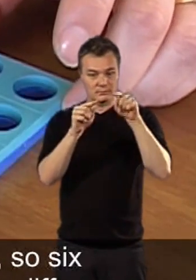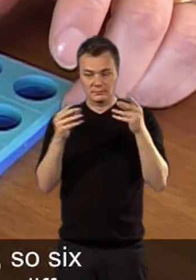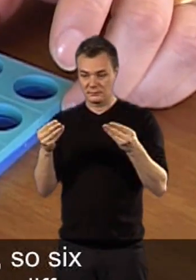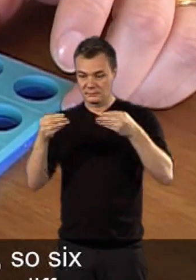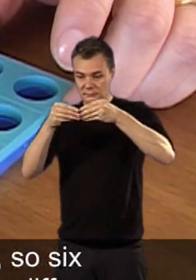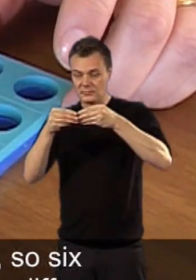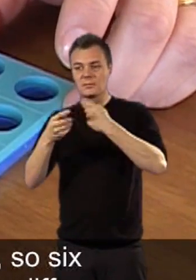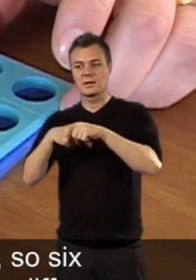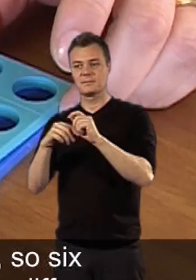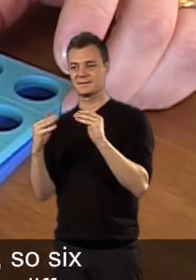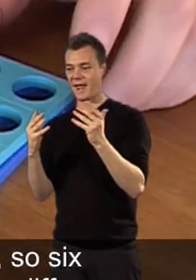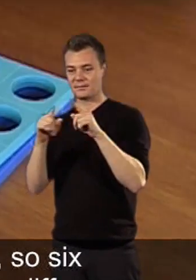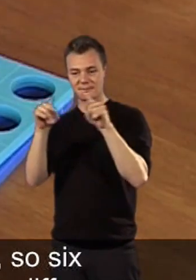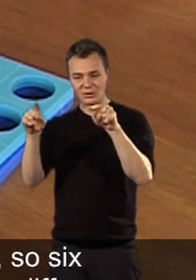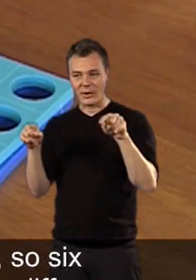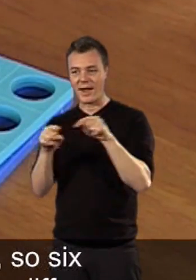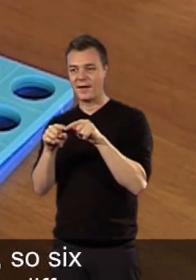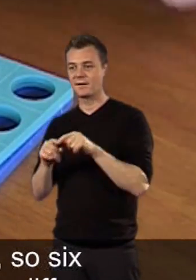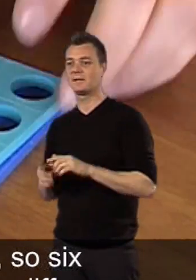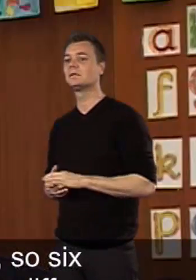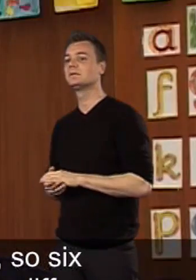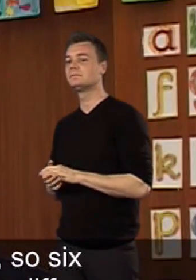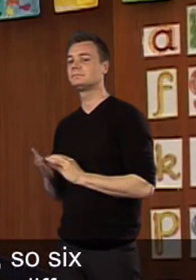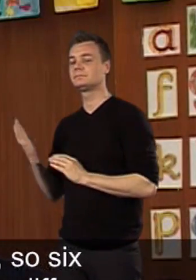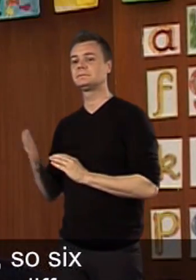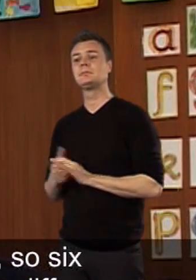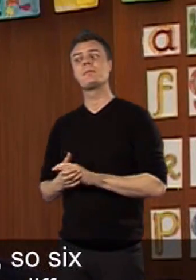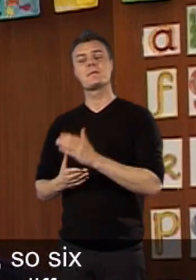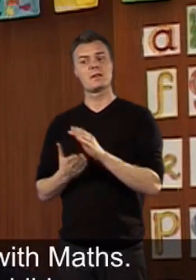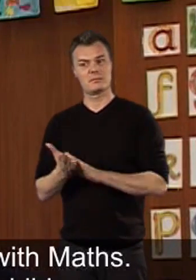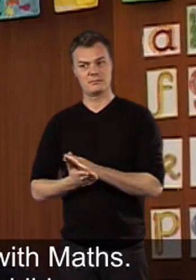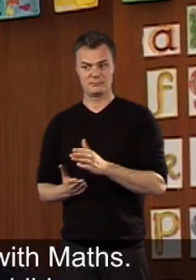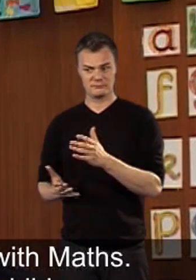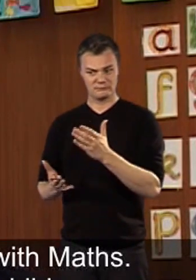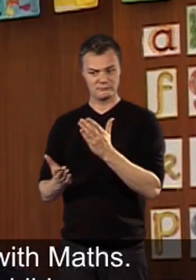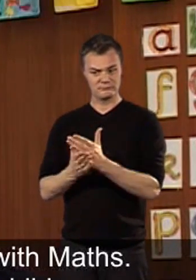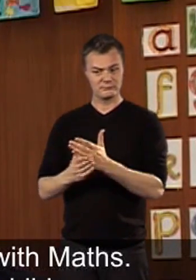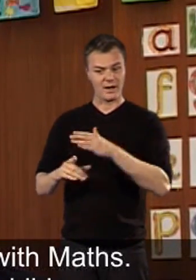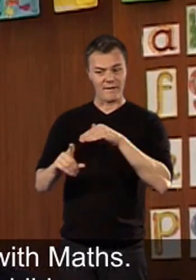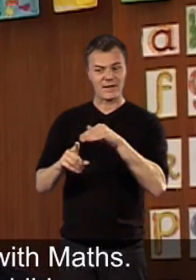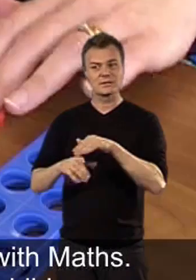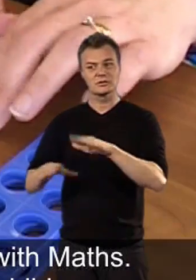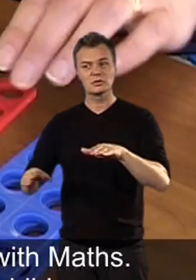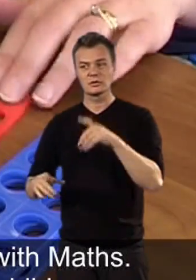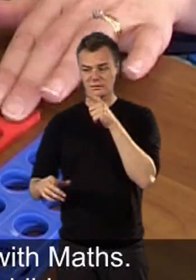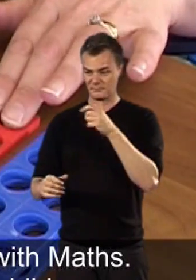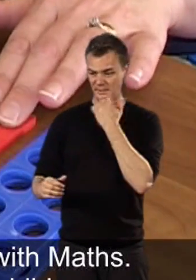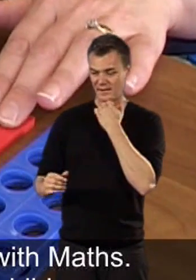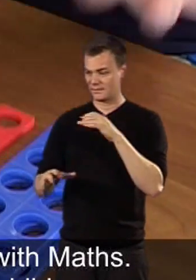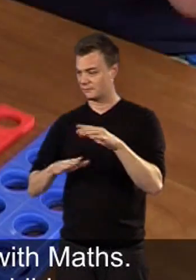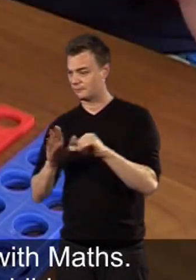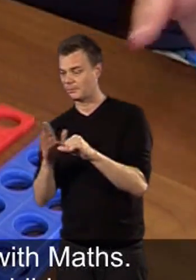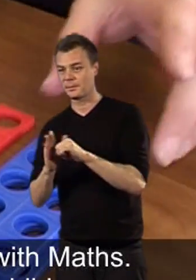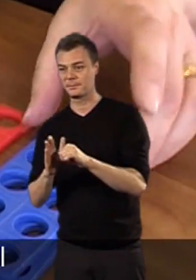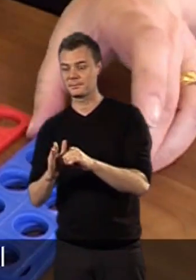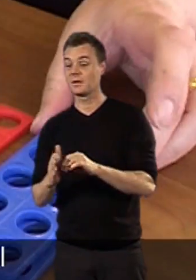do I need to make up? So six and four is ten. And it's made such a difference to our children who are struggling with maths. So whereas we've targeted